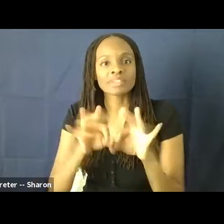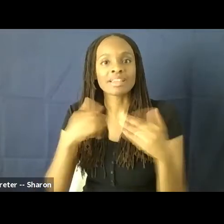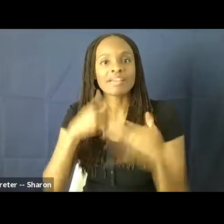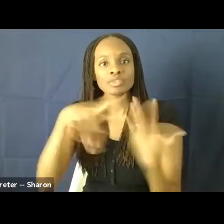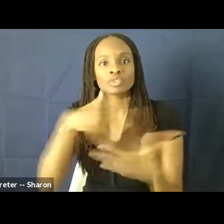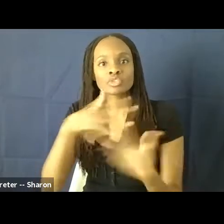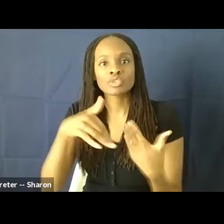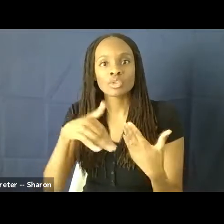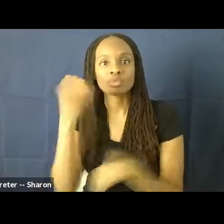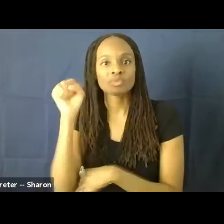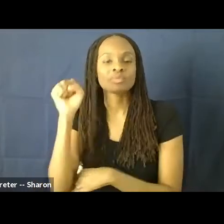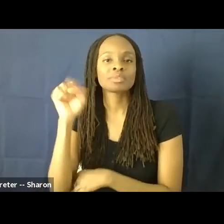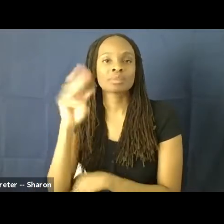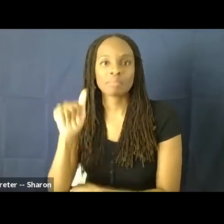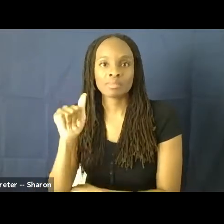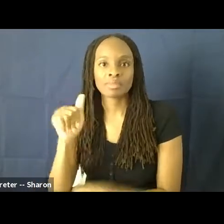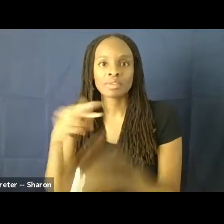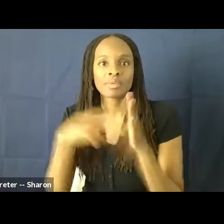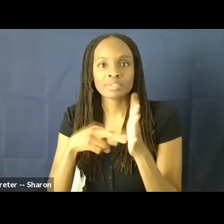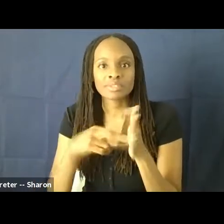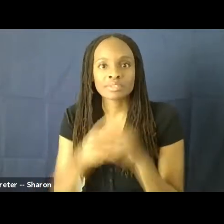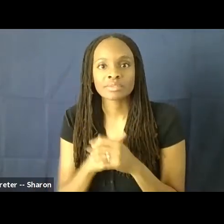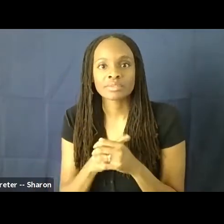representation, and also social justice.